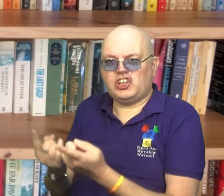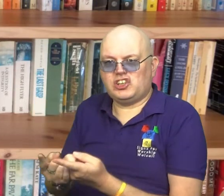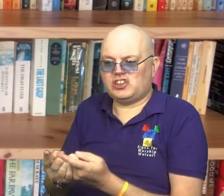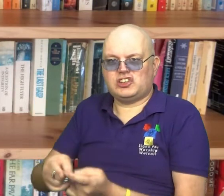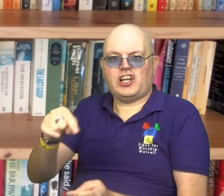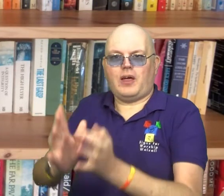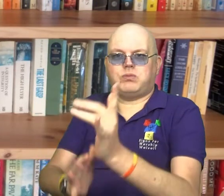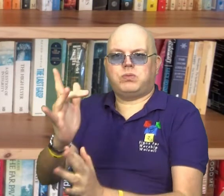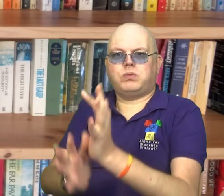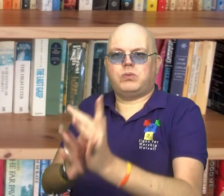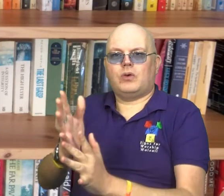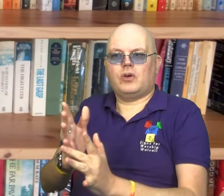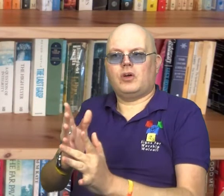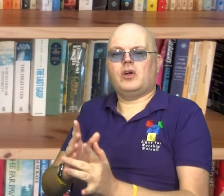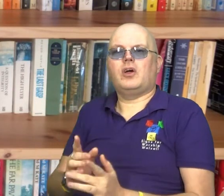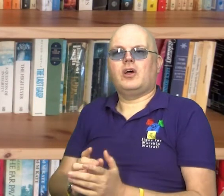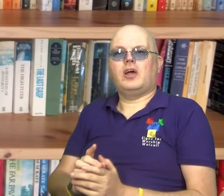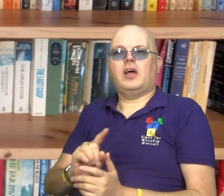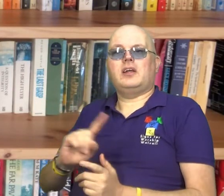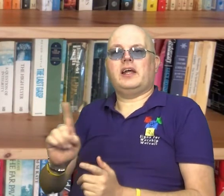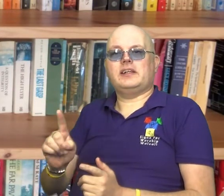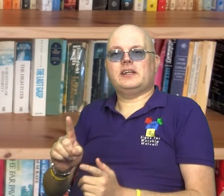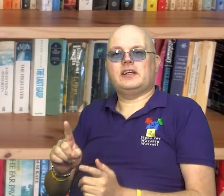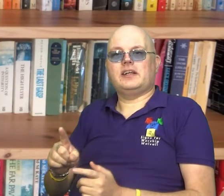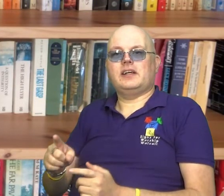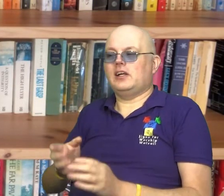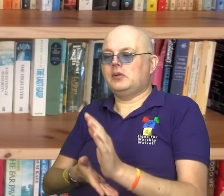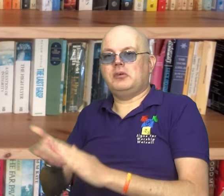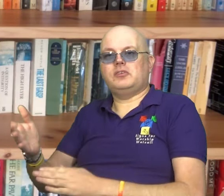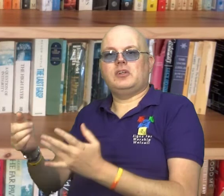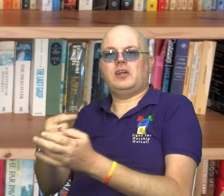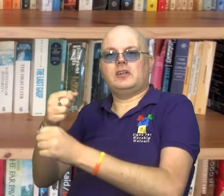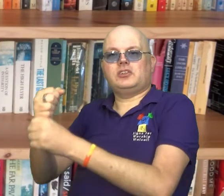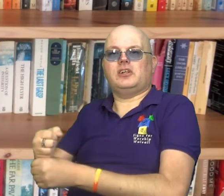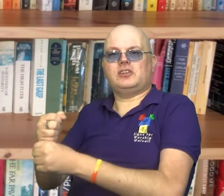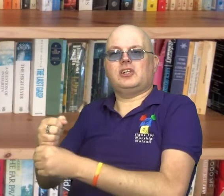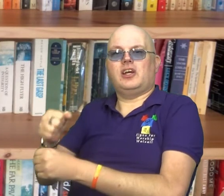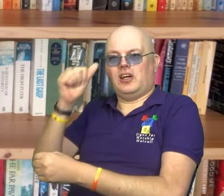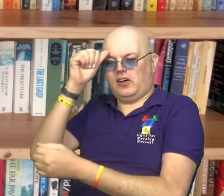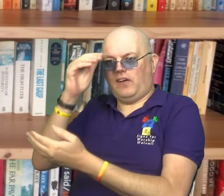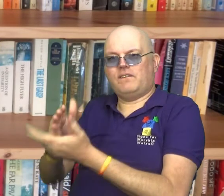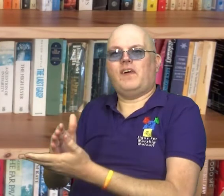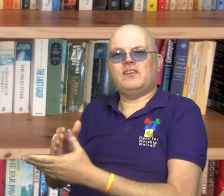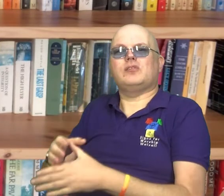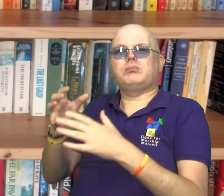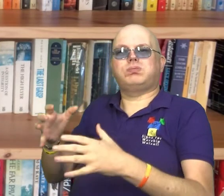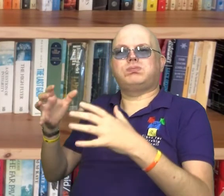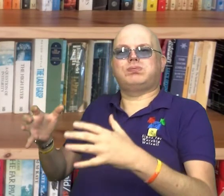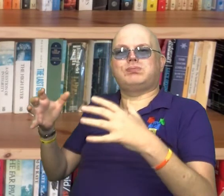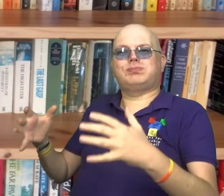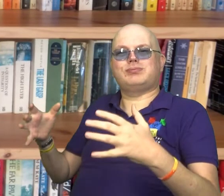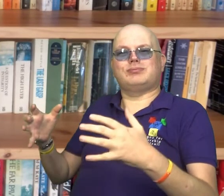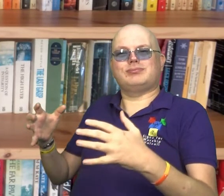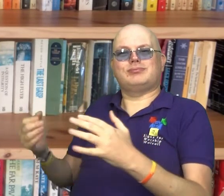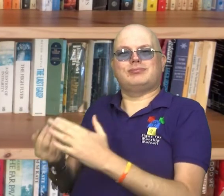paraphernalia. A little while later, Sally moved to another church and she has grown and grown